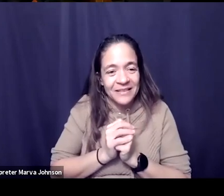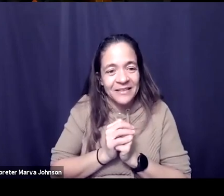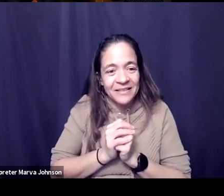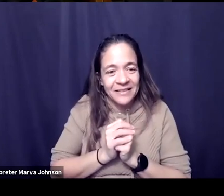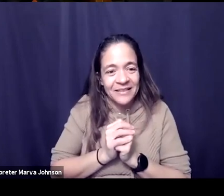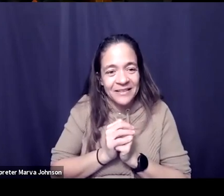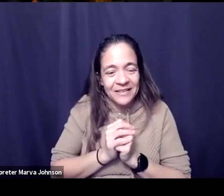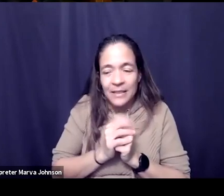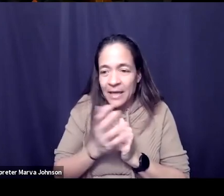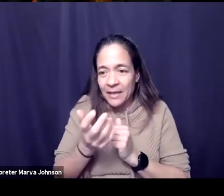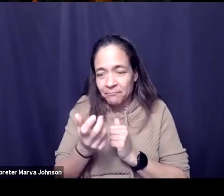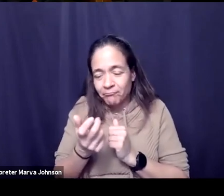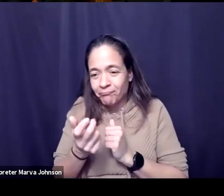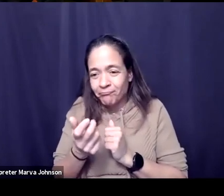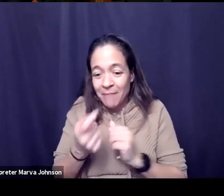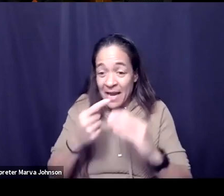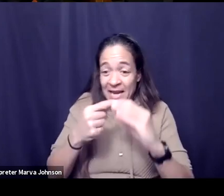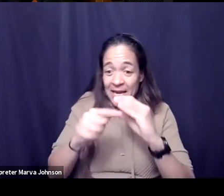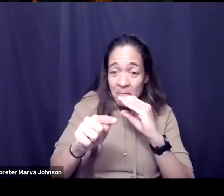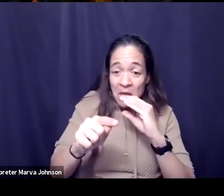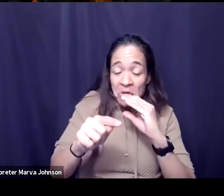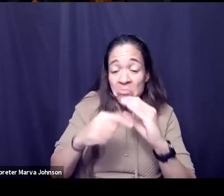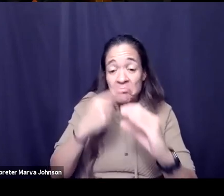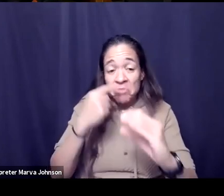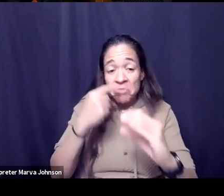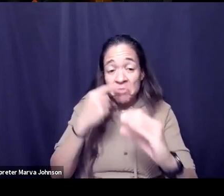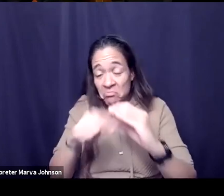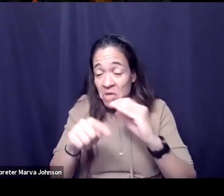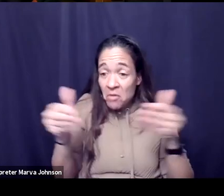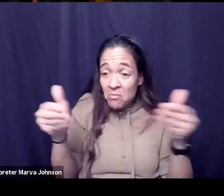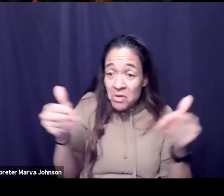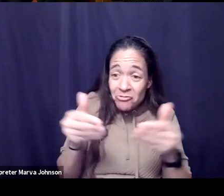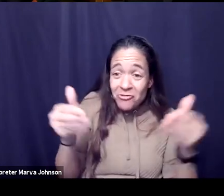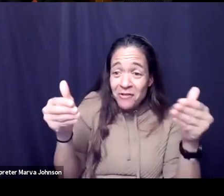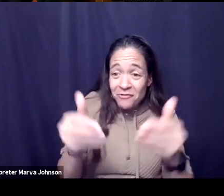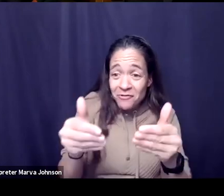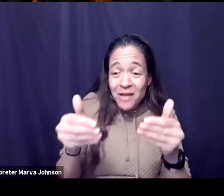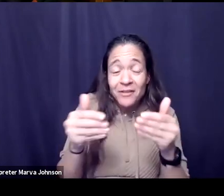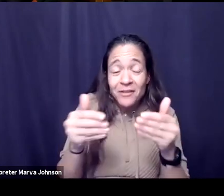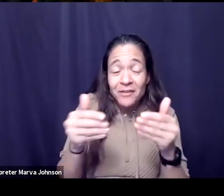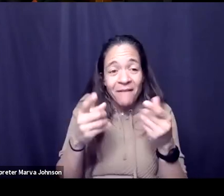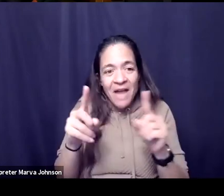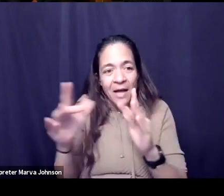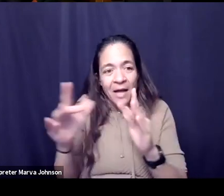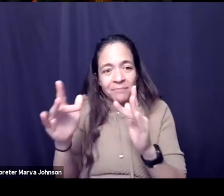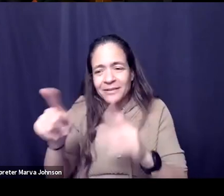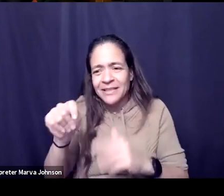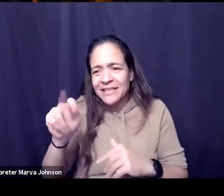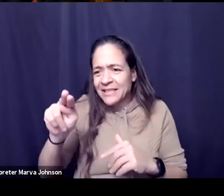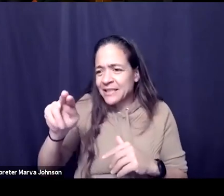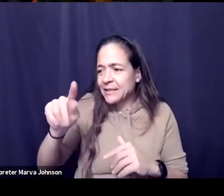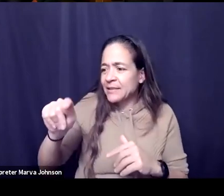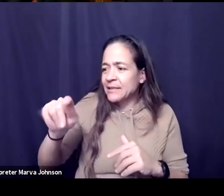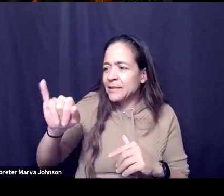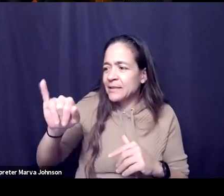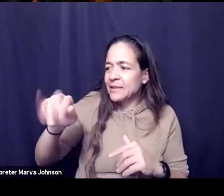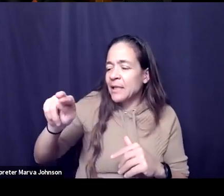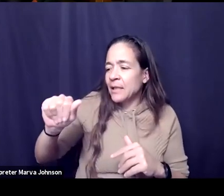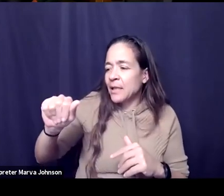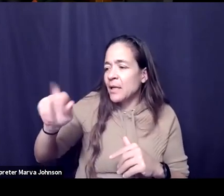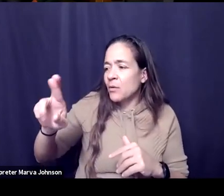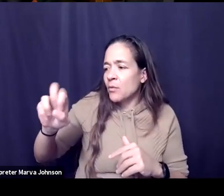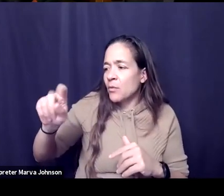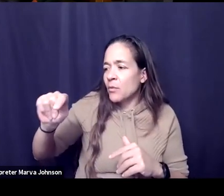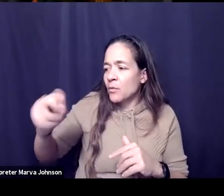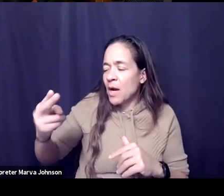of you know cold emails and introductions i was eventually just put in touch with tina roth eisenberg who is the creator the founder of creative